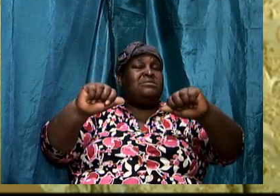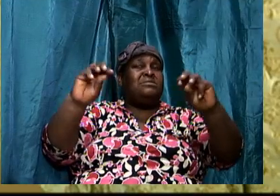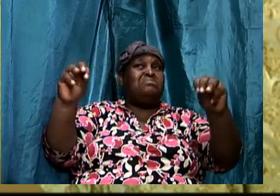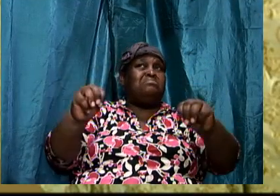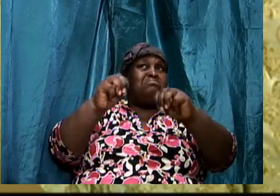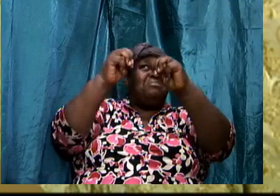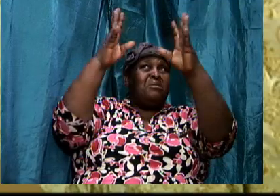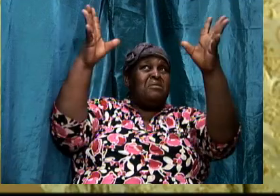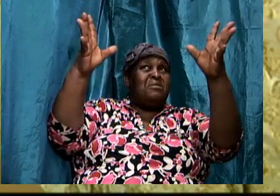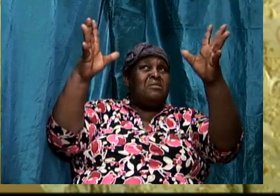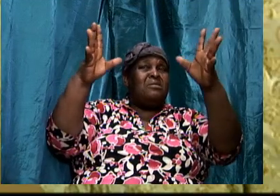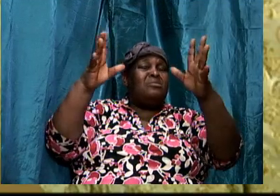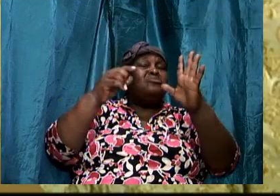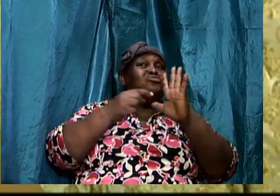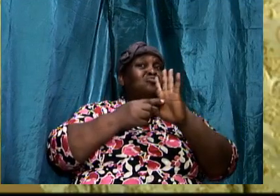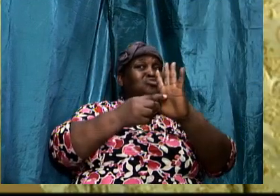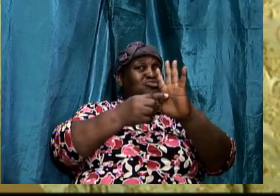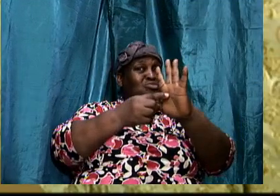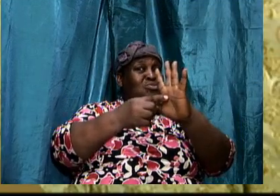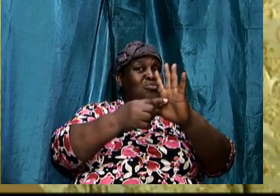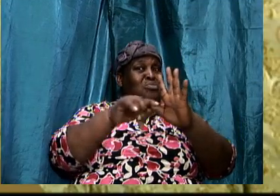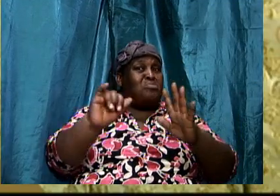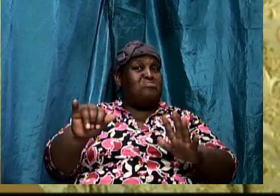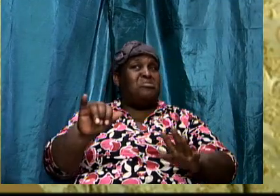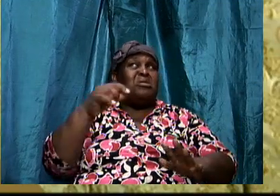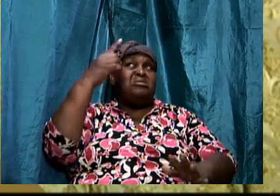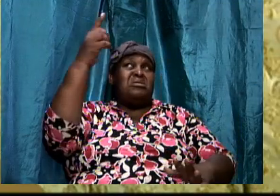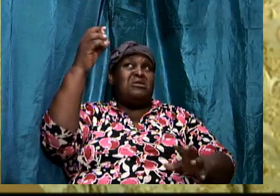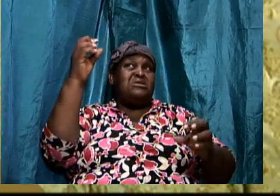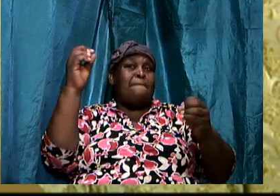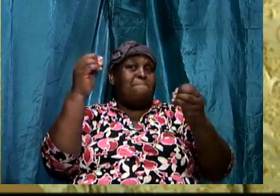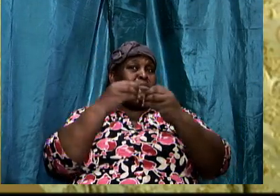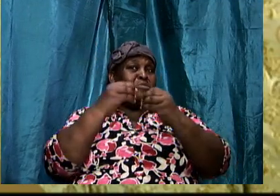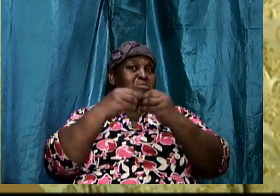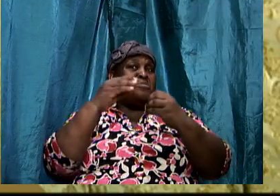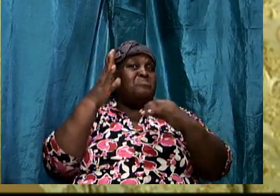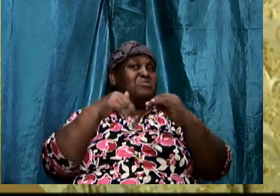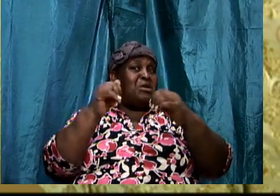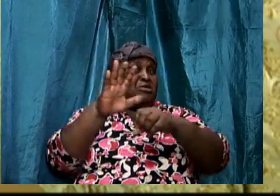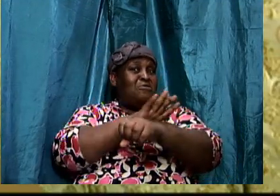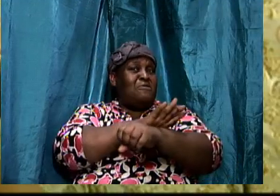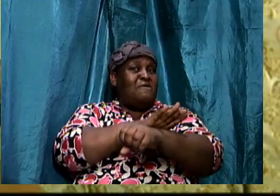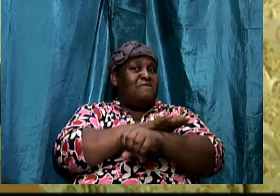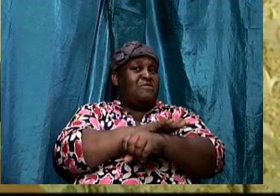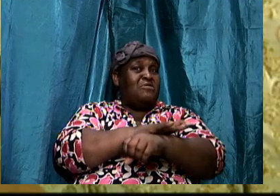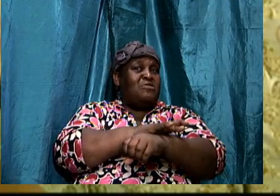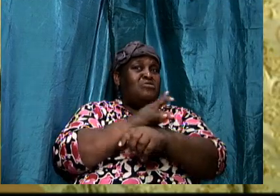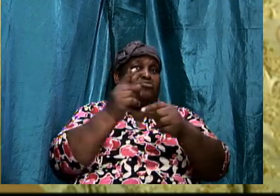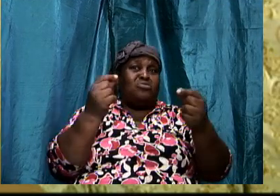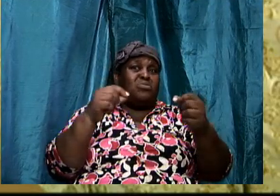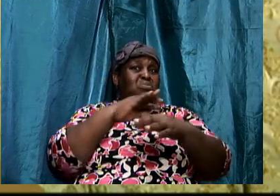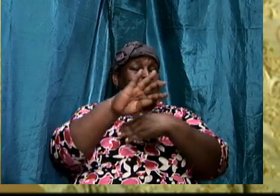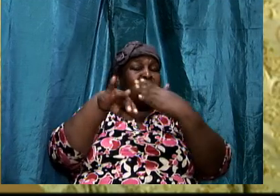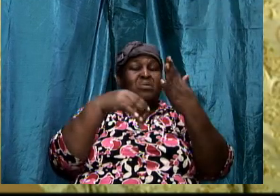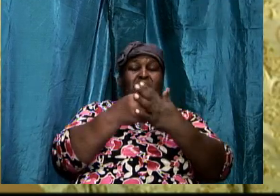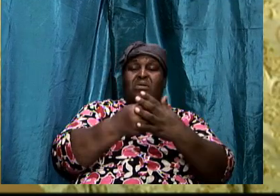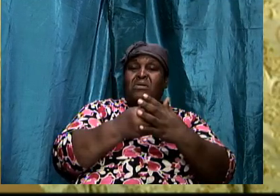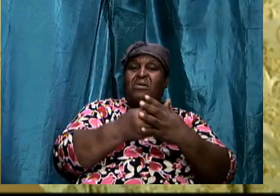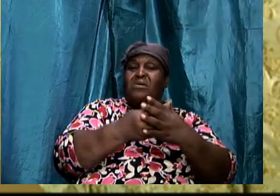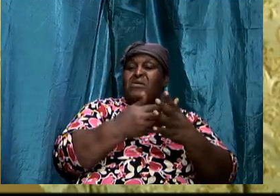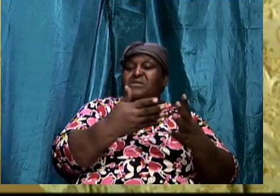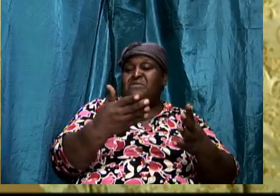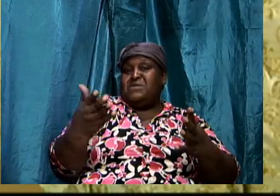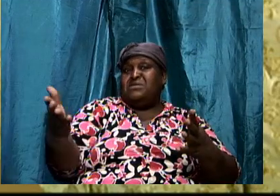more than enough for all of these things. God Almighty has used a